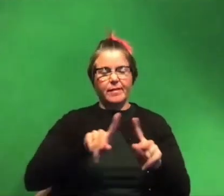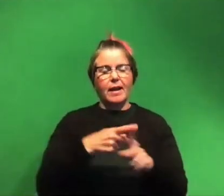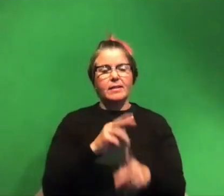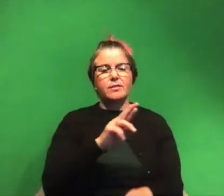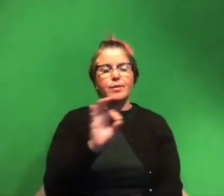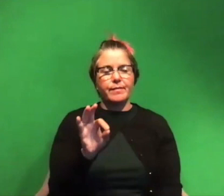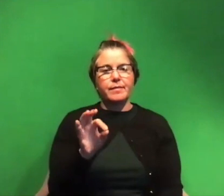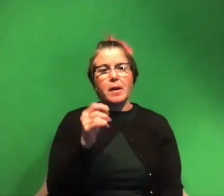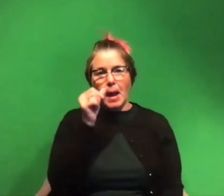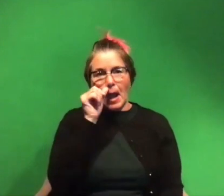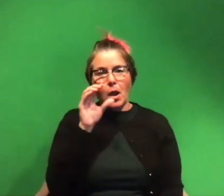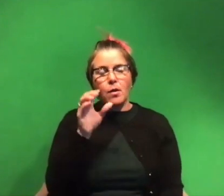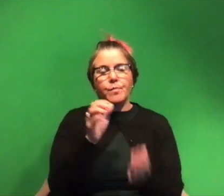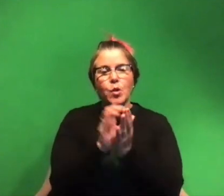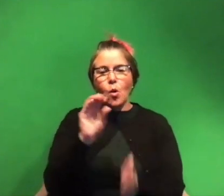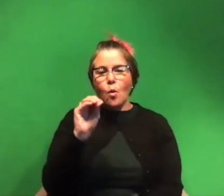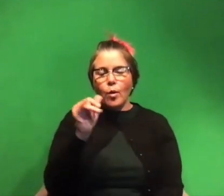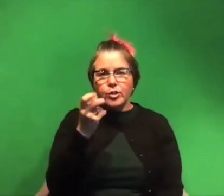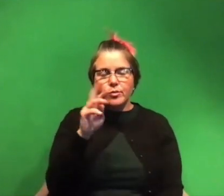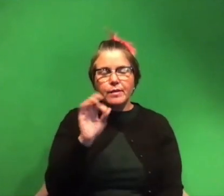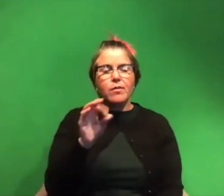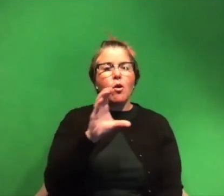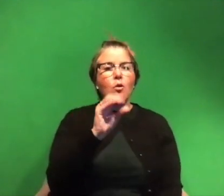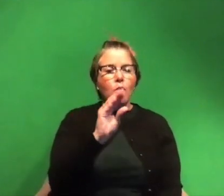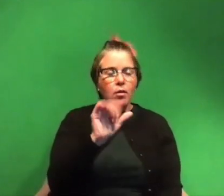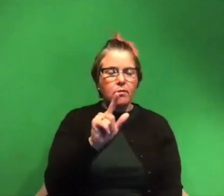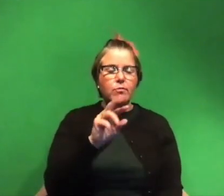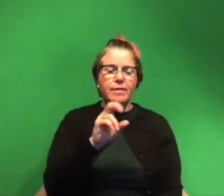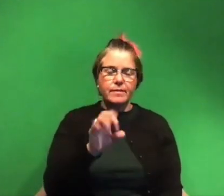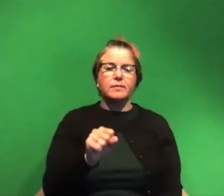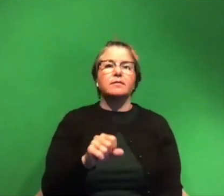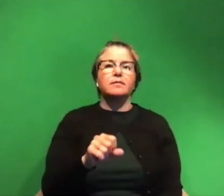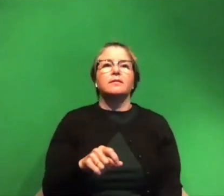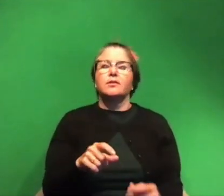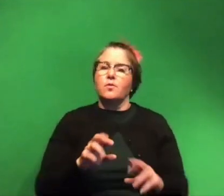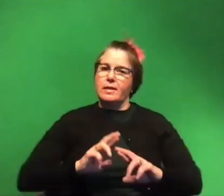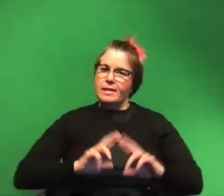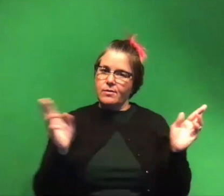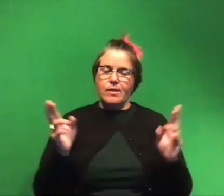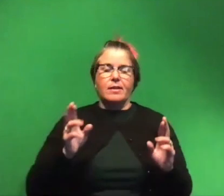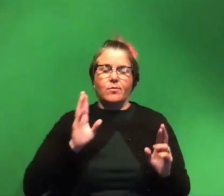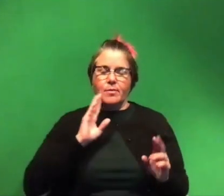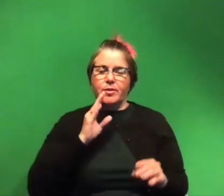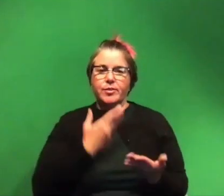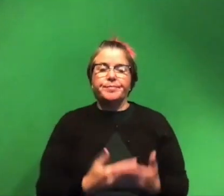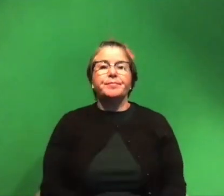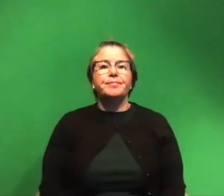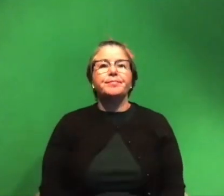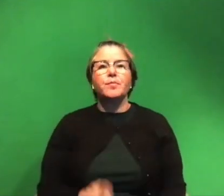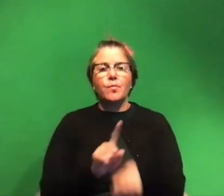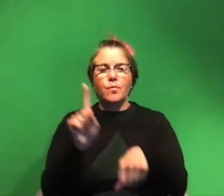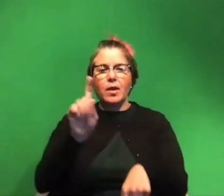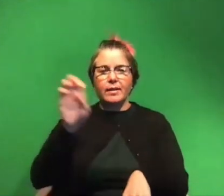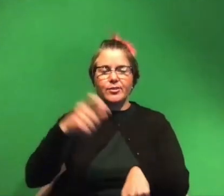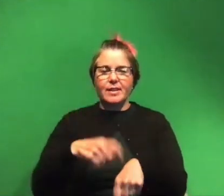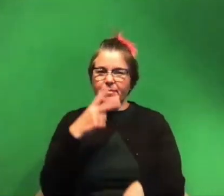uh oyster reefs and coral reefs and so you know get ready it's gonna be a good one um 1 p.m eastern we'll see